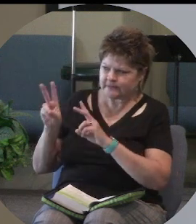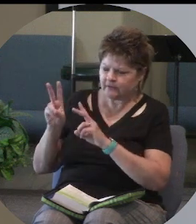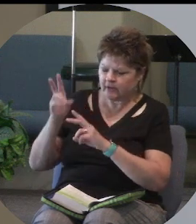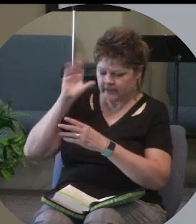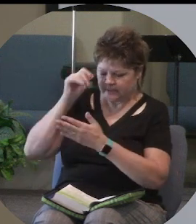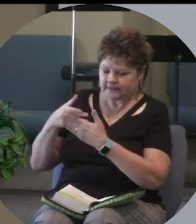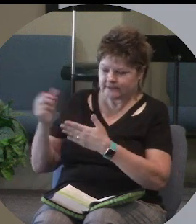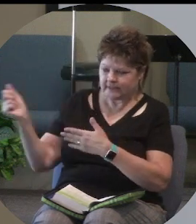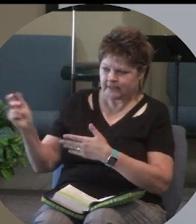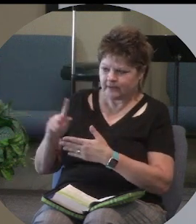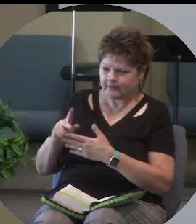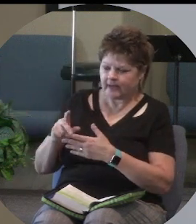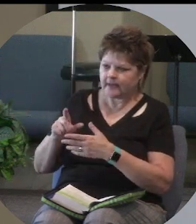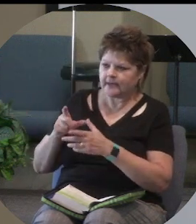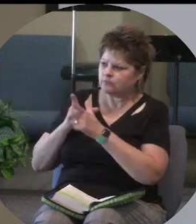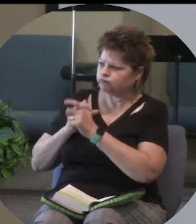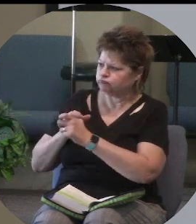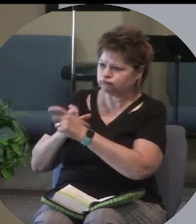you know